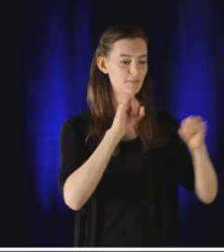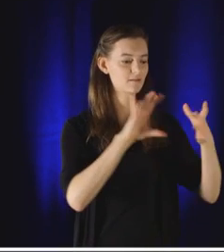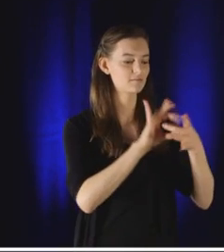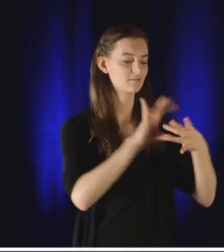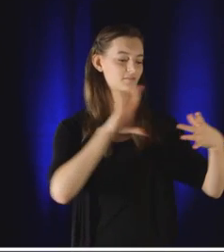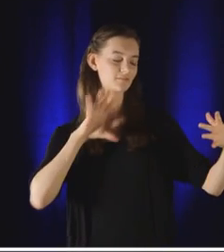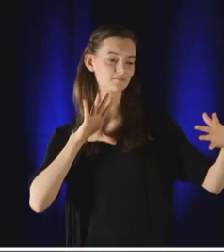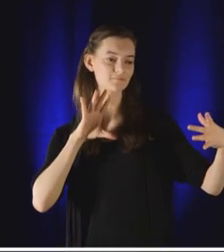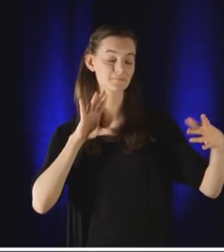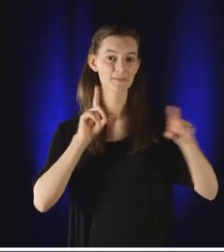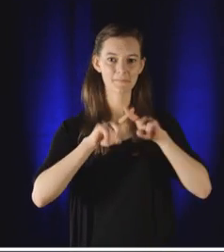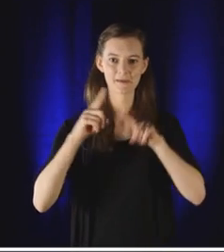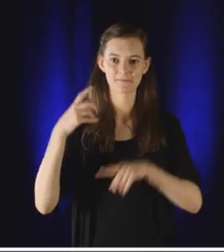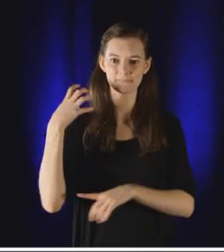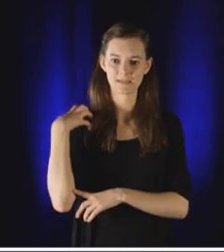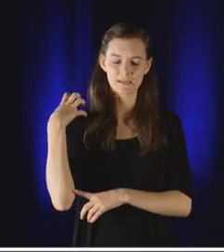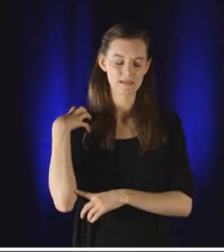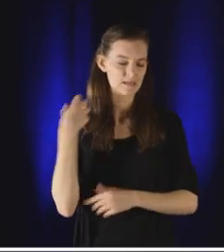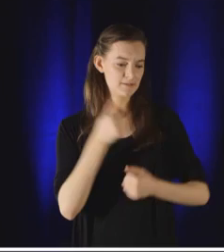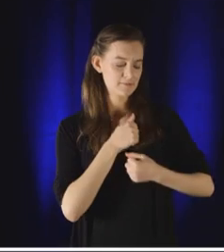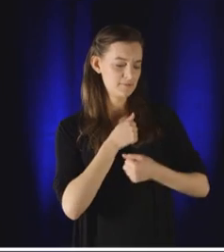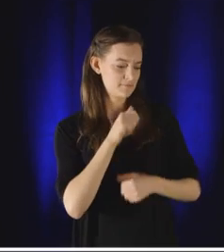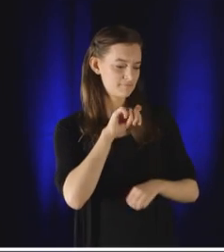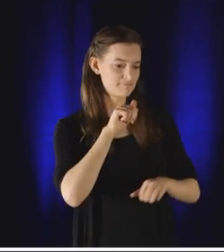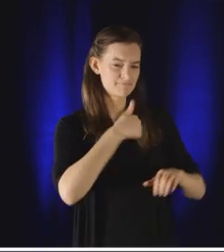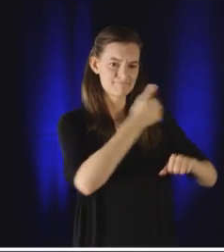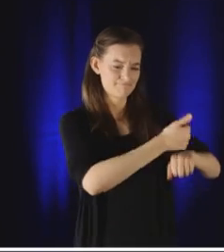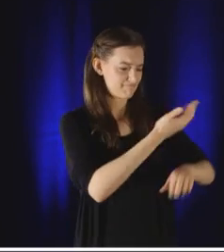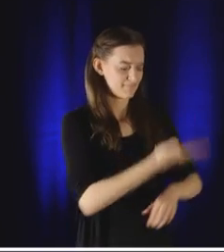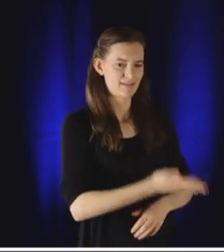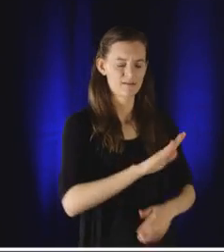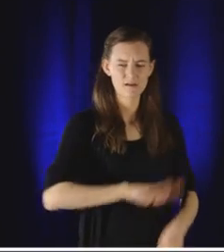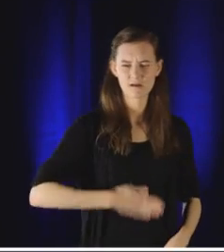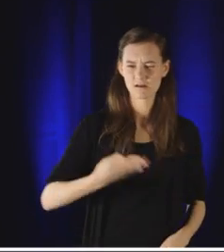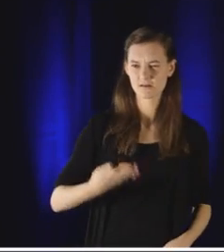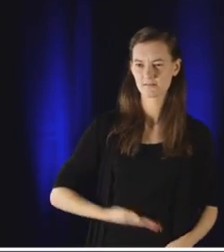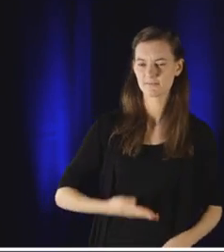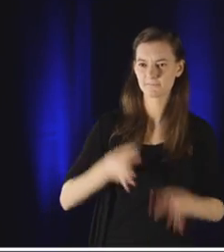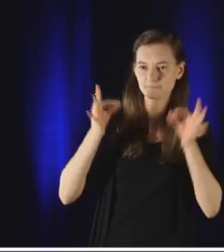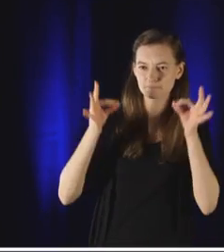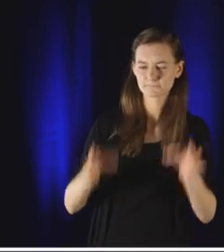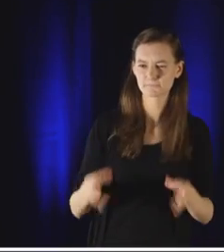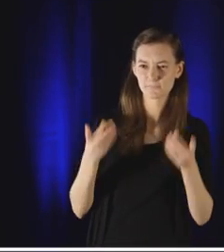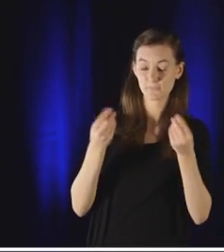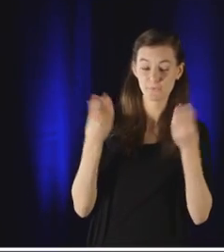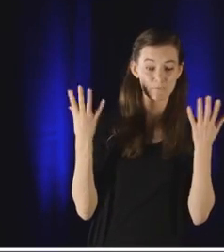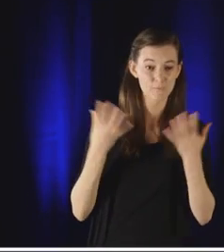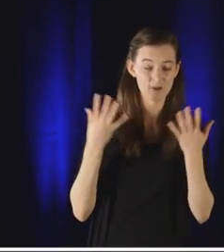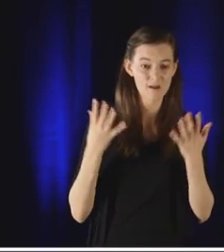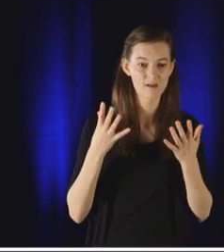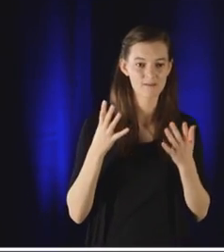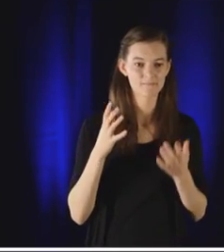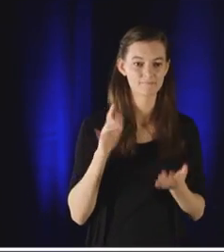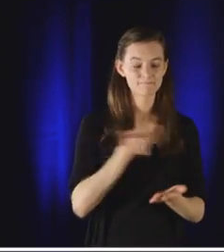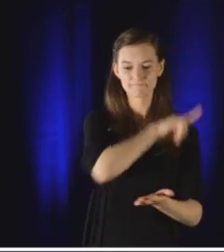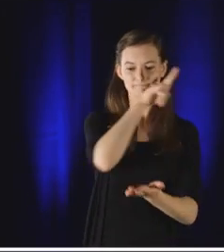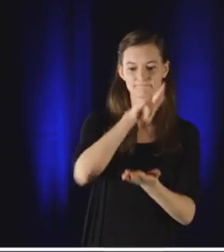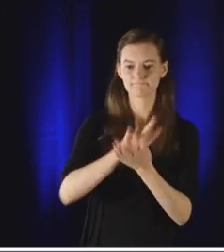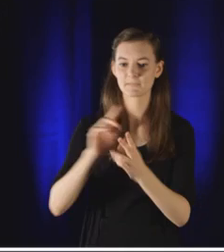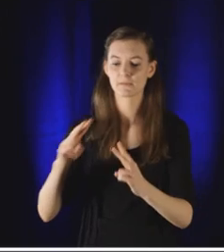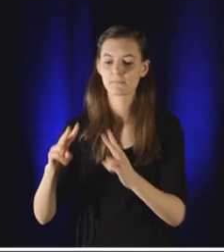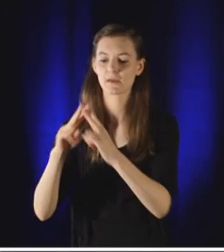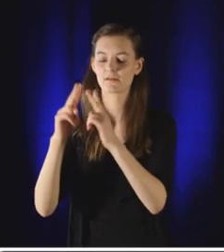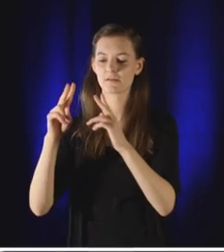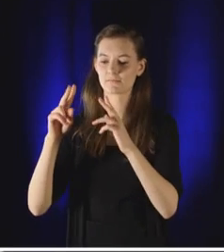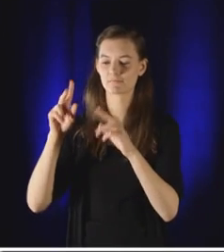He soon found out that his generals based in Algeria were not too happy with this, and so they planned to fly to Paris and take over